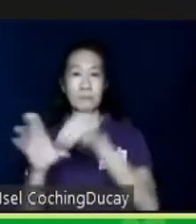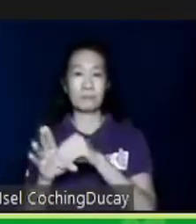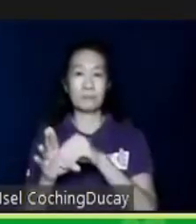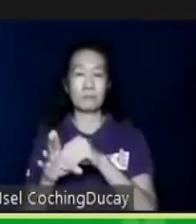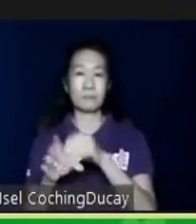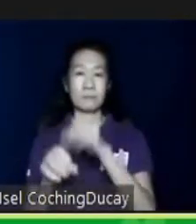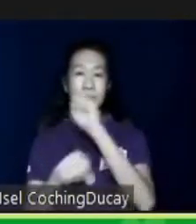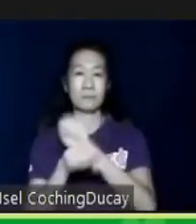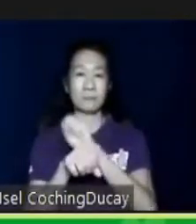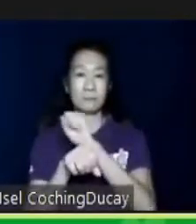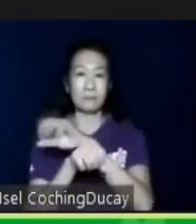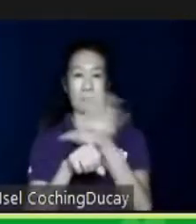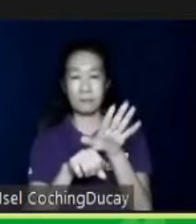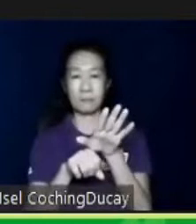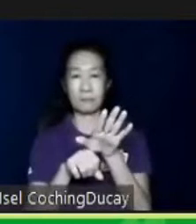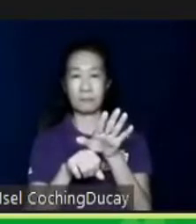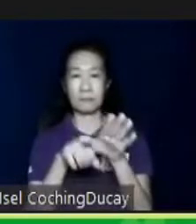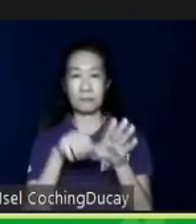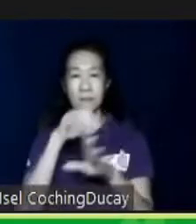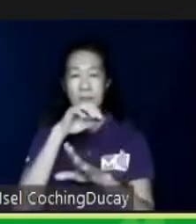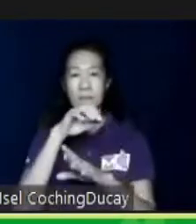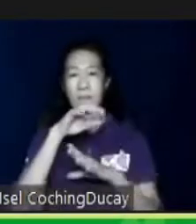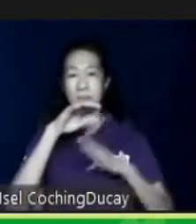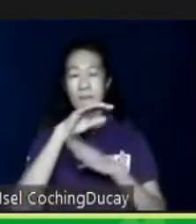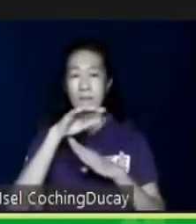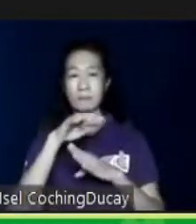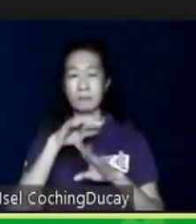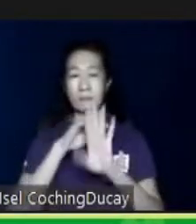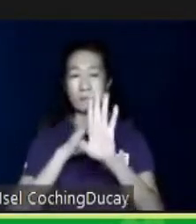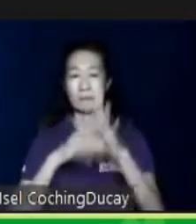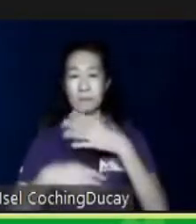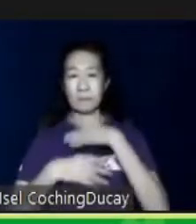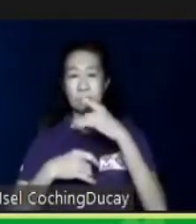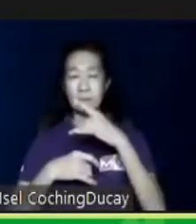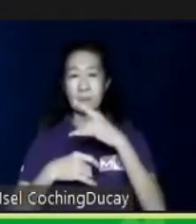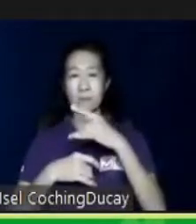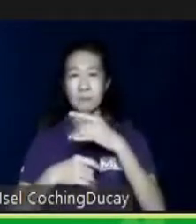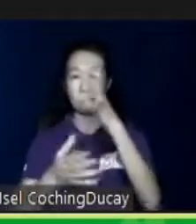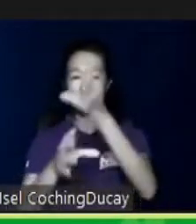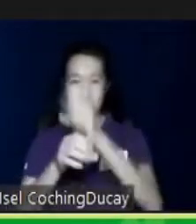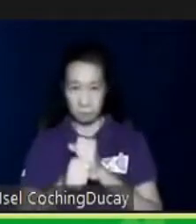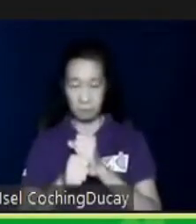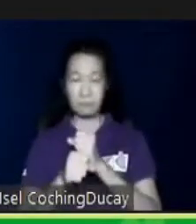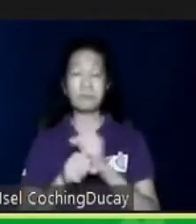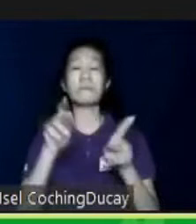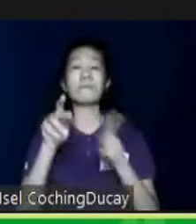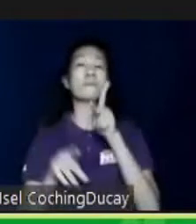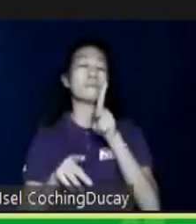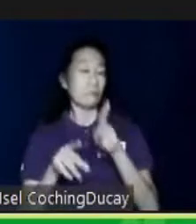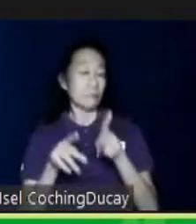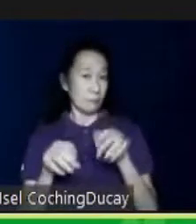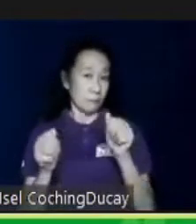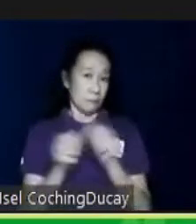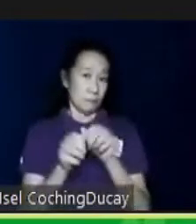affects your bottom line. So, it is to your interest to be hiring people with disabilities because